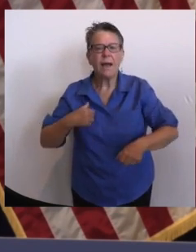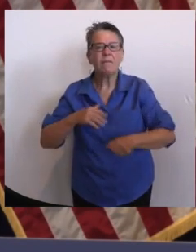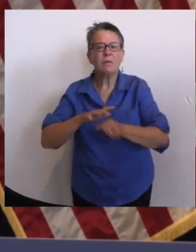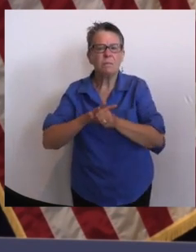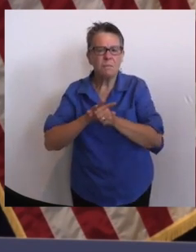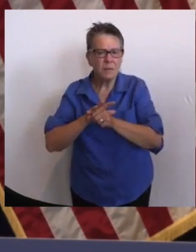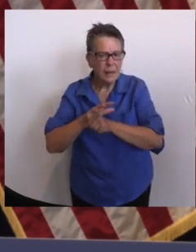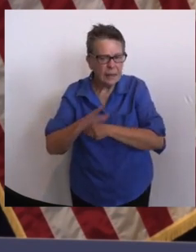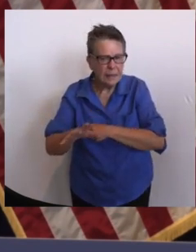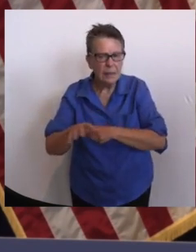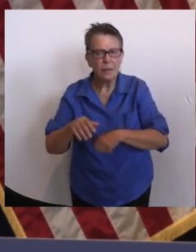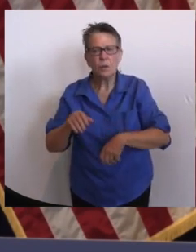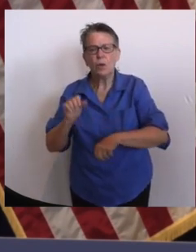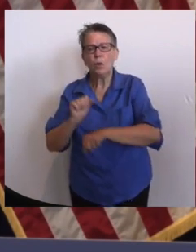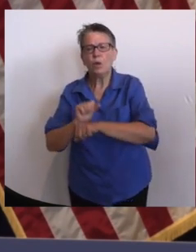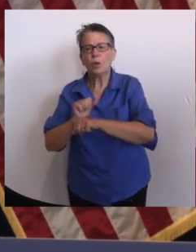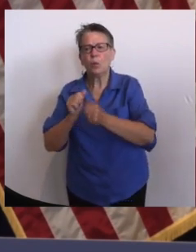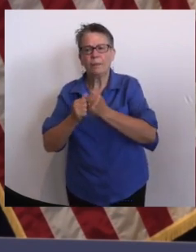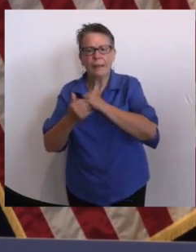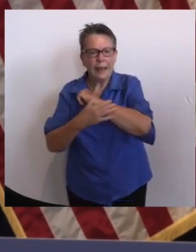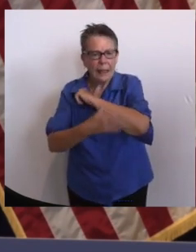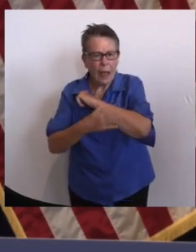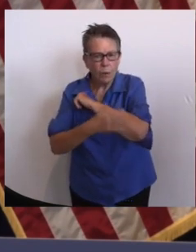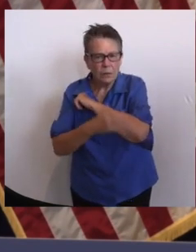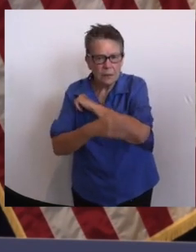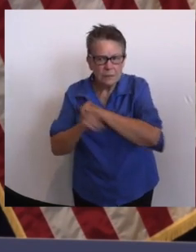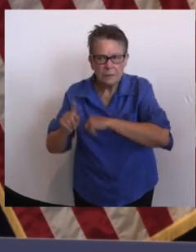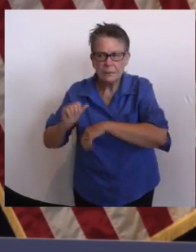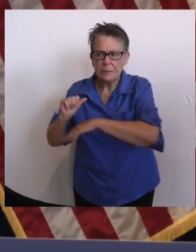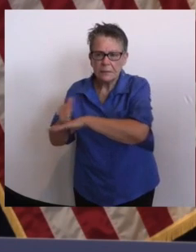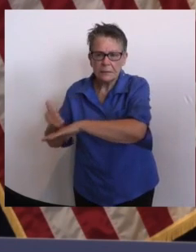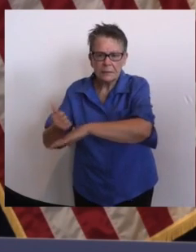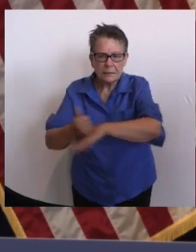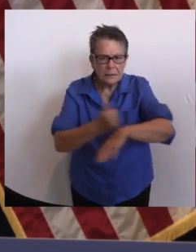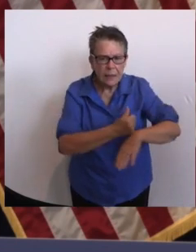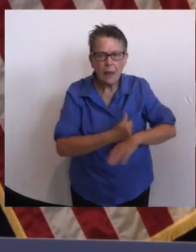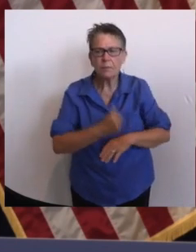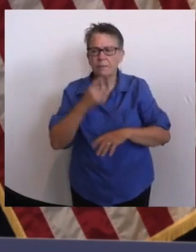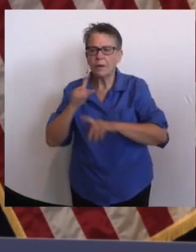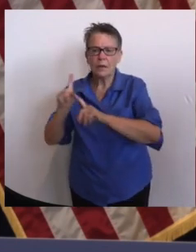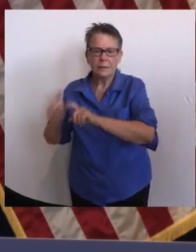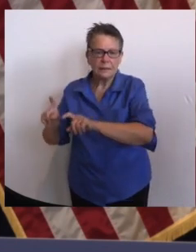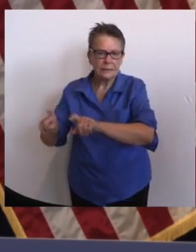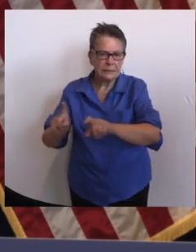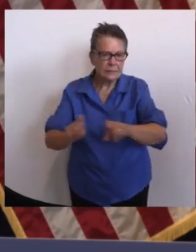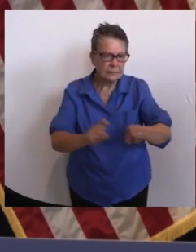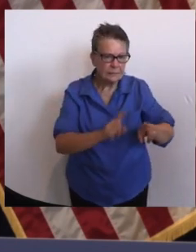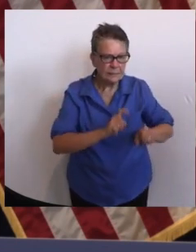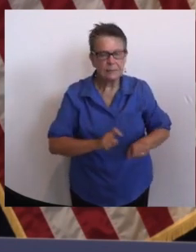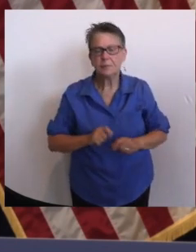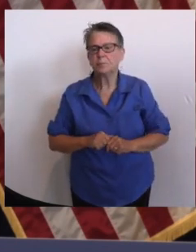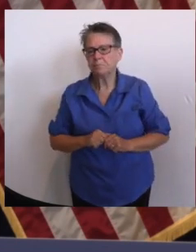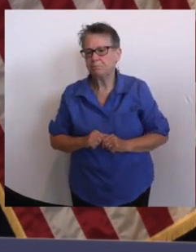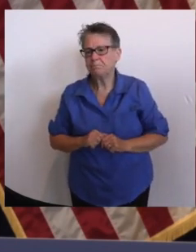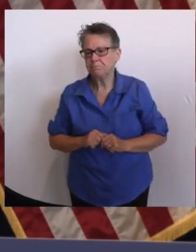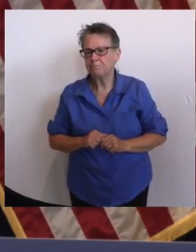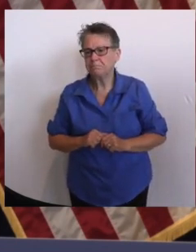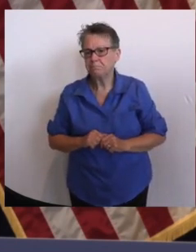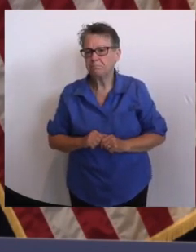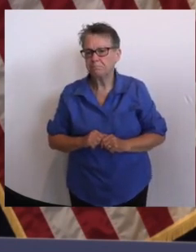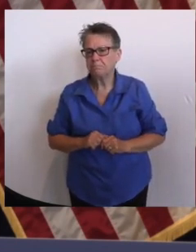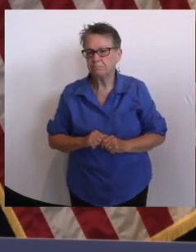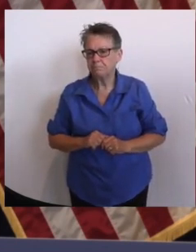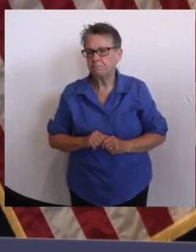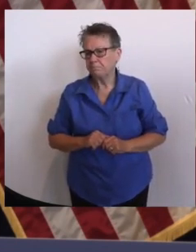we set up more static testing sites in every county to direct people to. But people